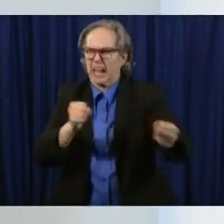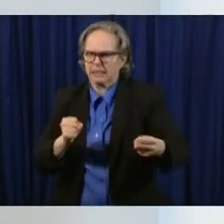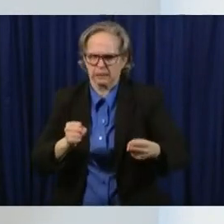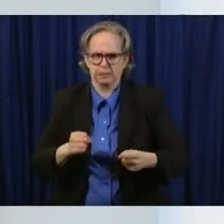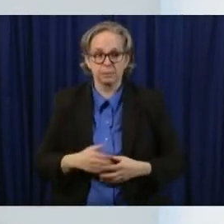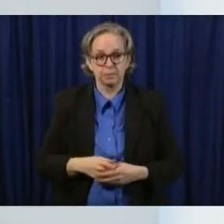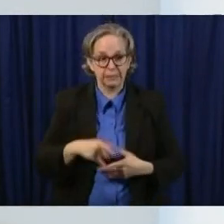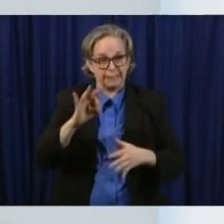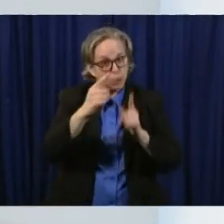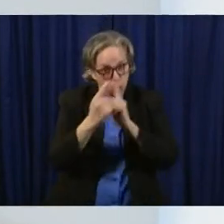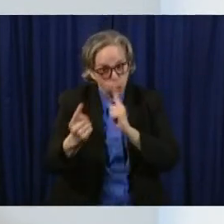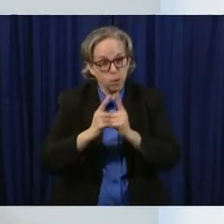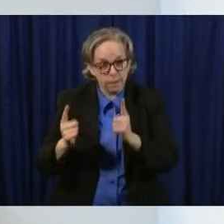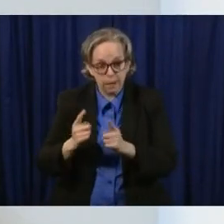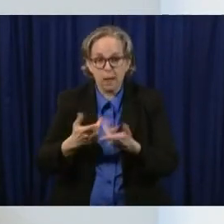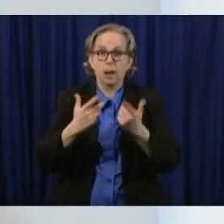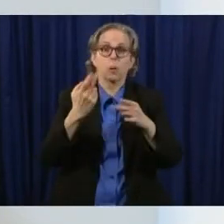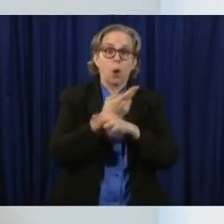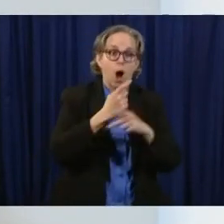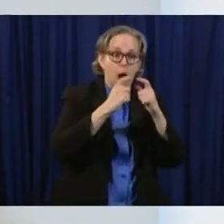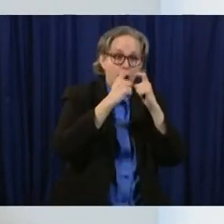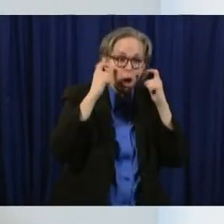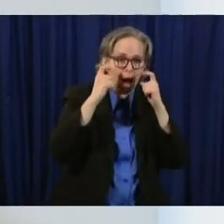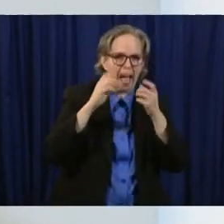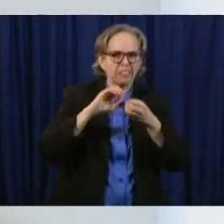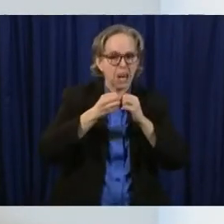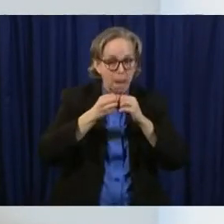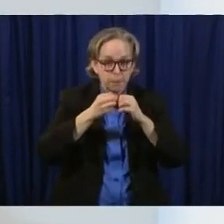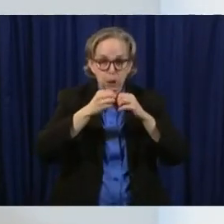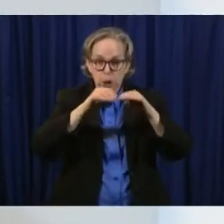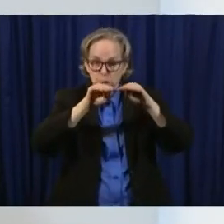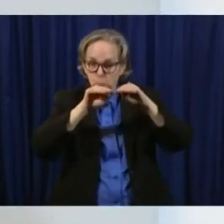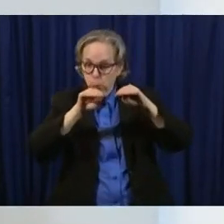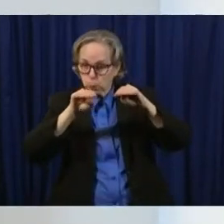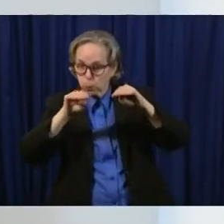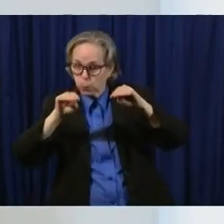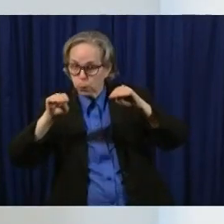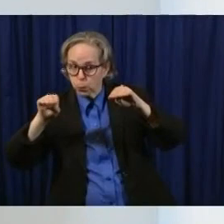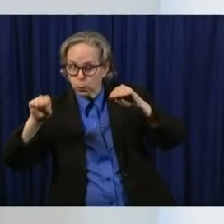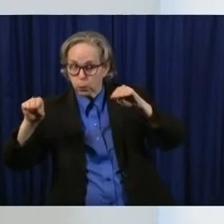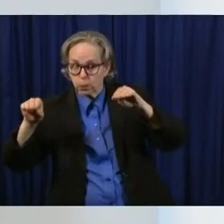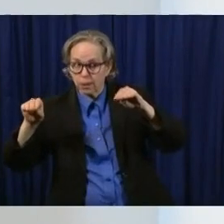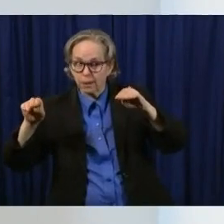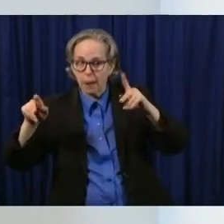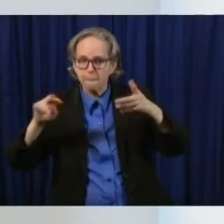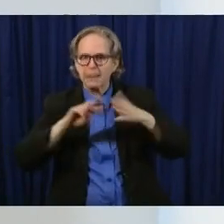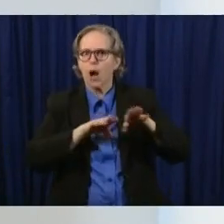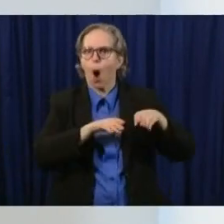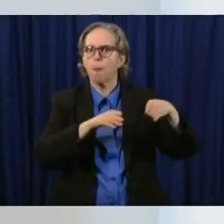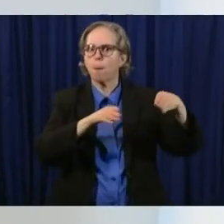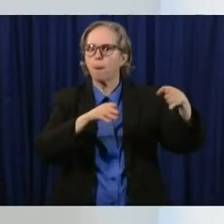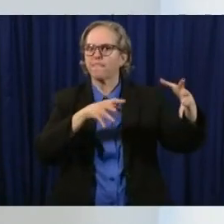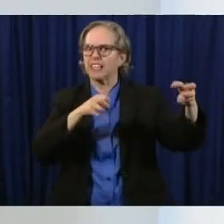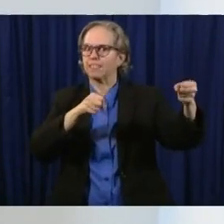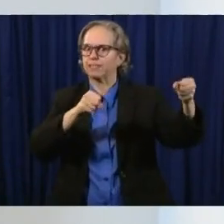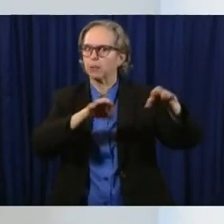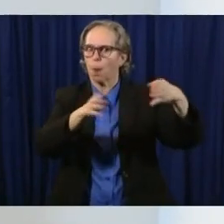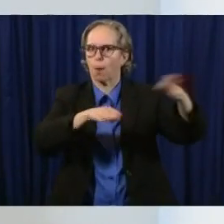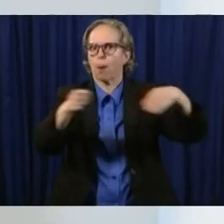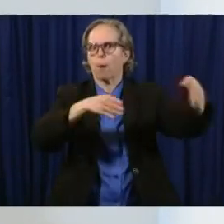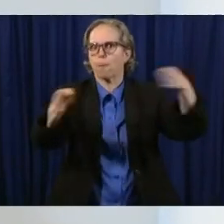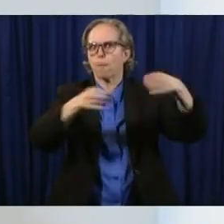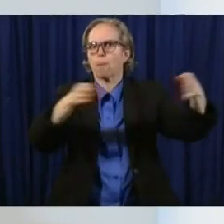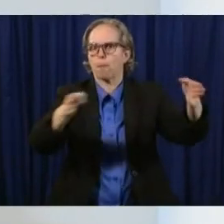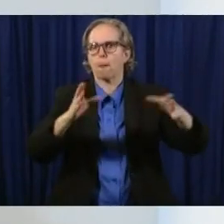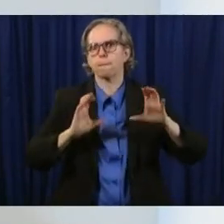we move on to the next phase and life can be begin to look more like it used to and um it's going to be